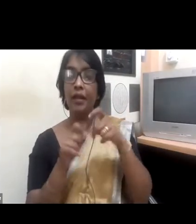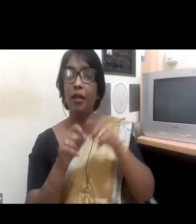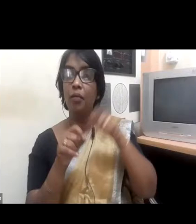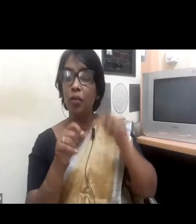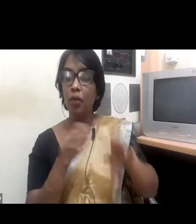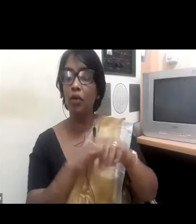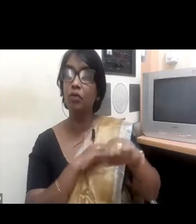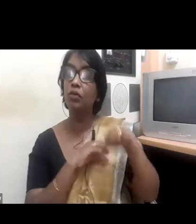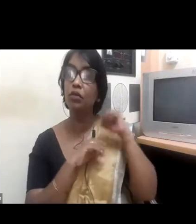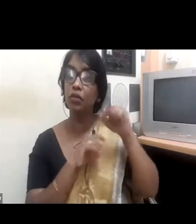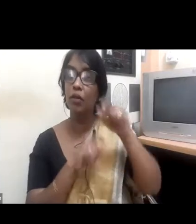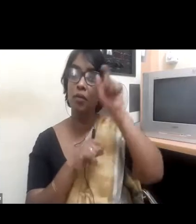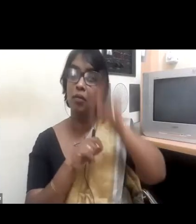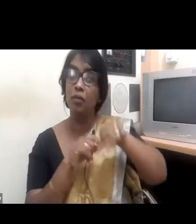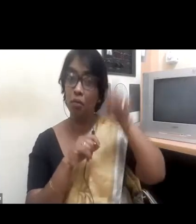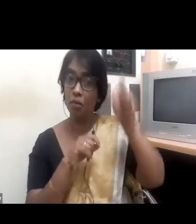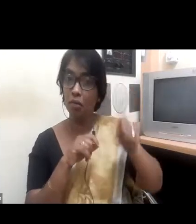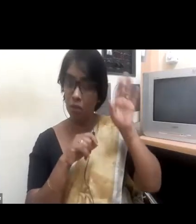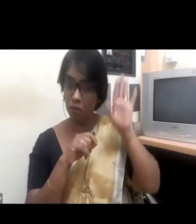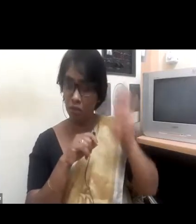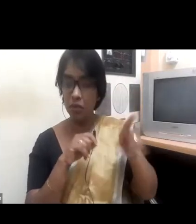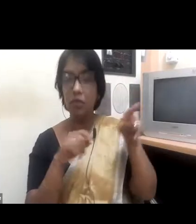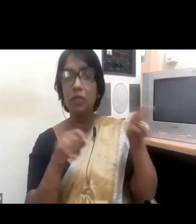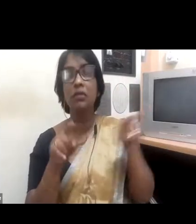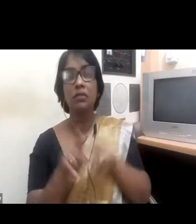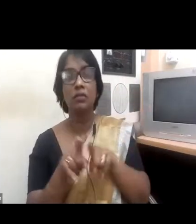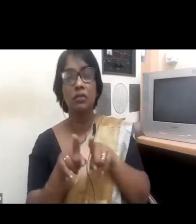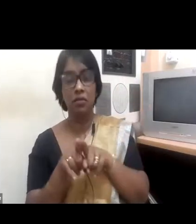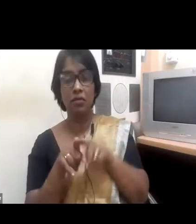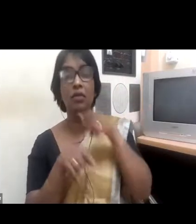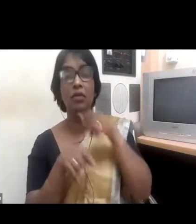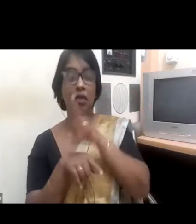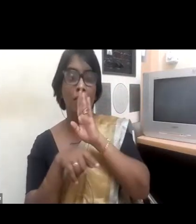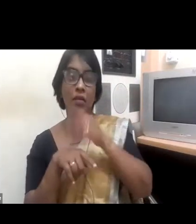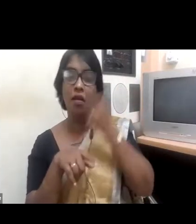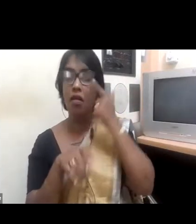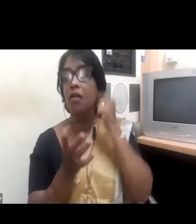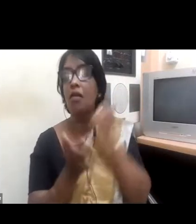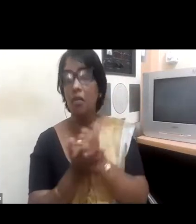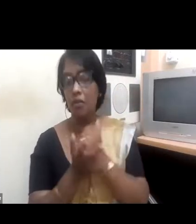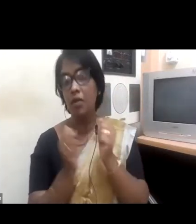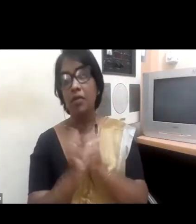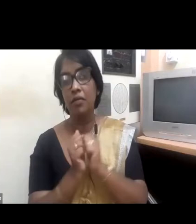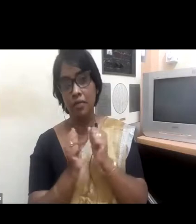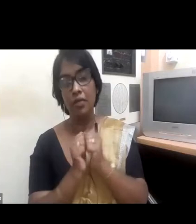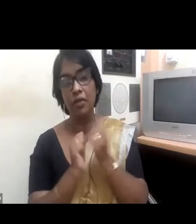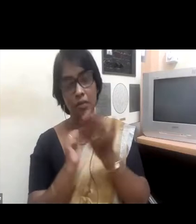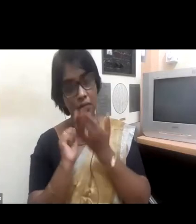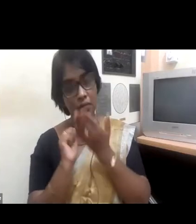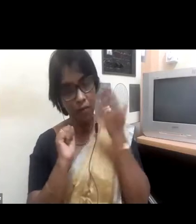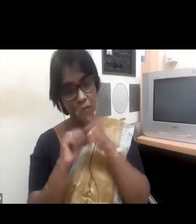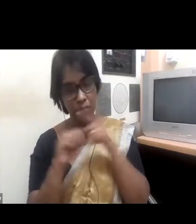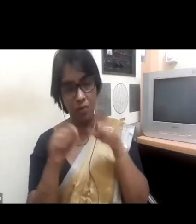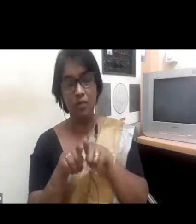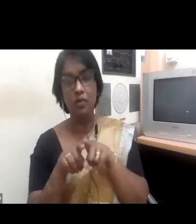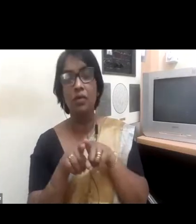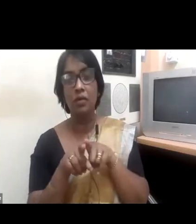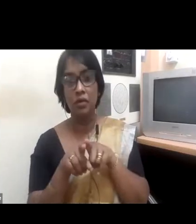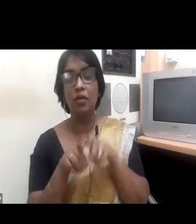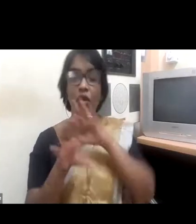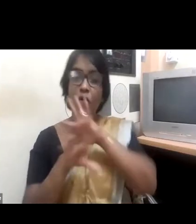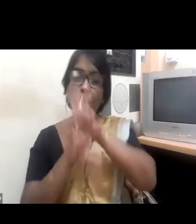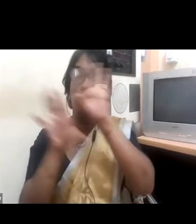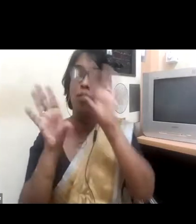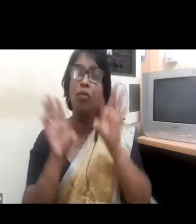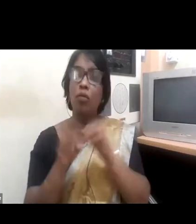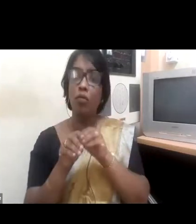could be a daunting task to arrive at a common ground, not simply